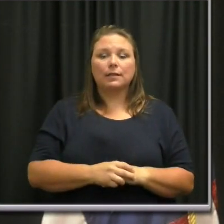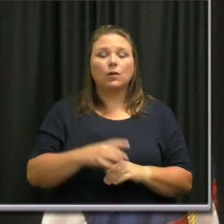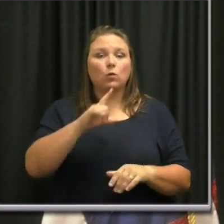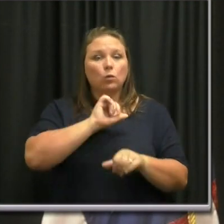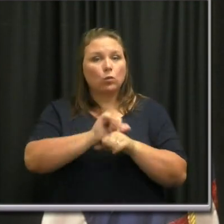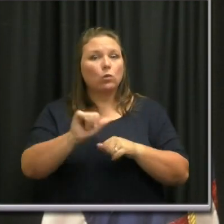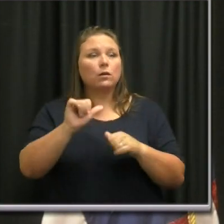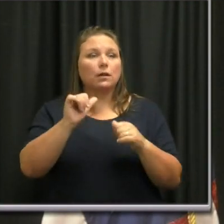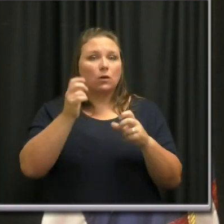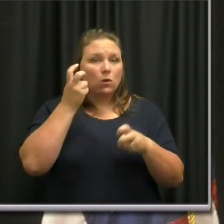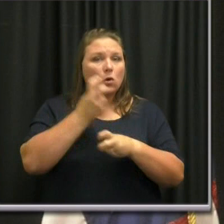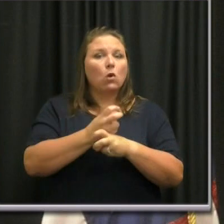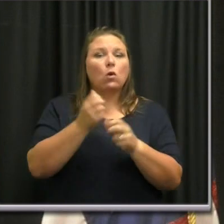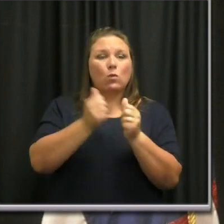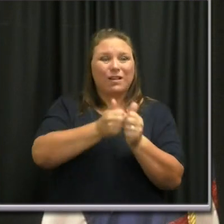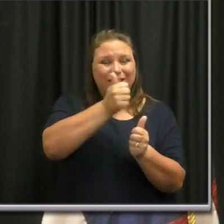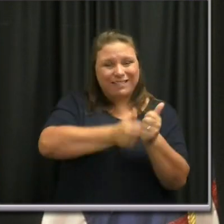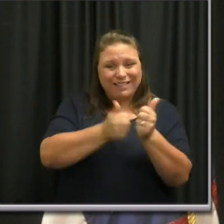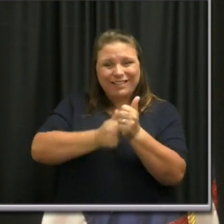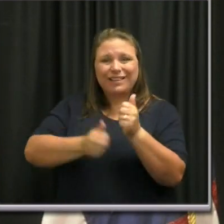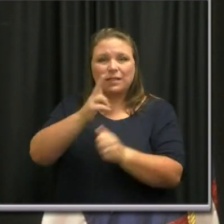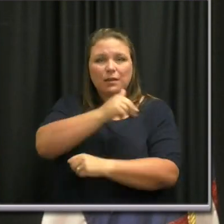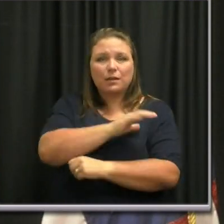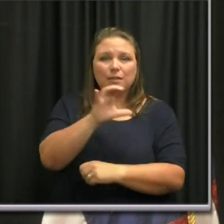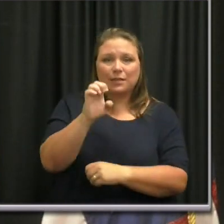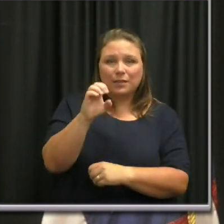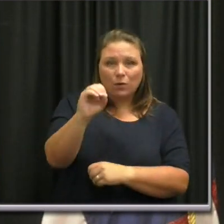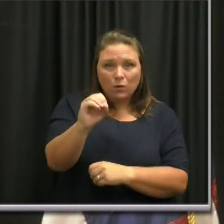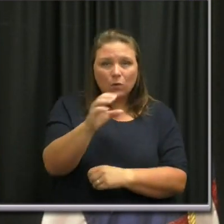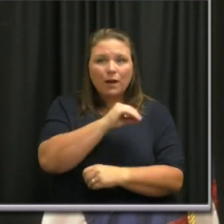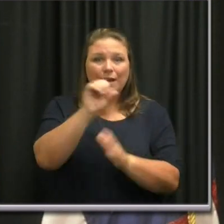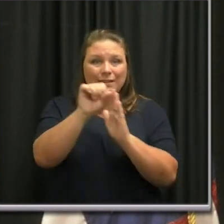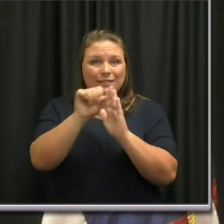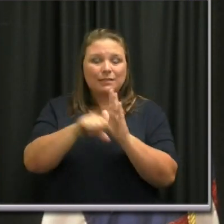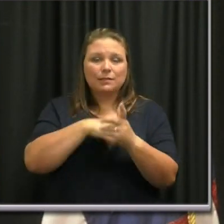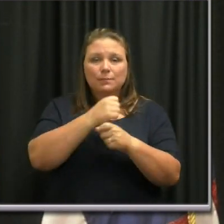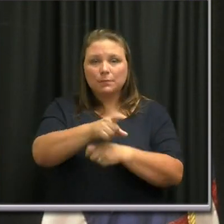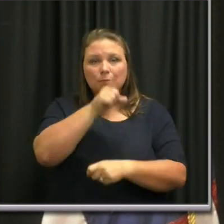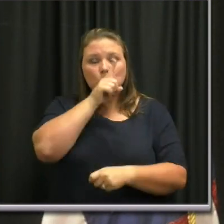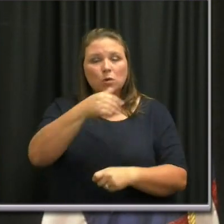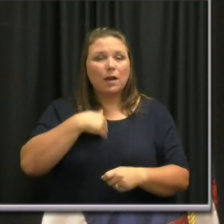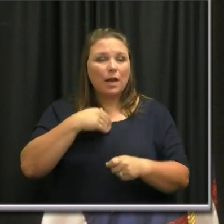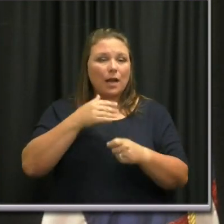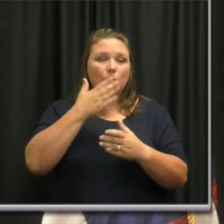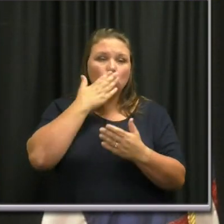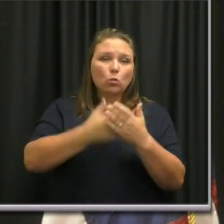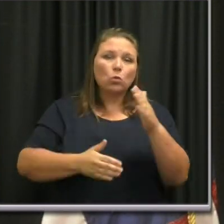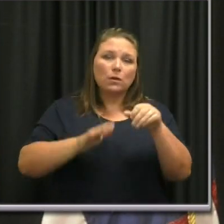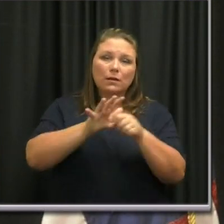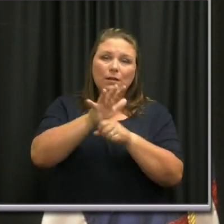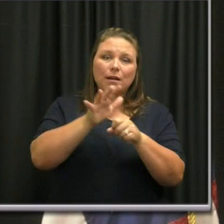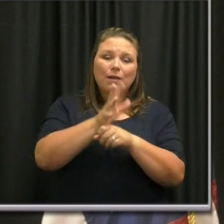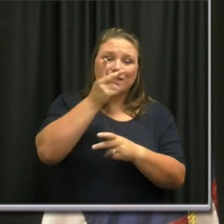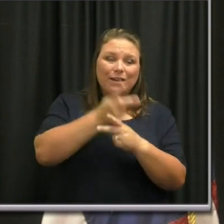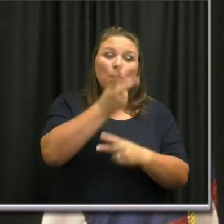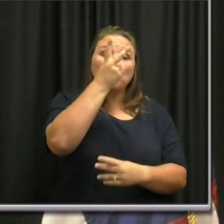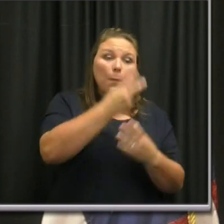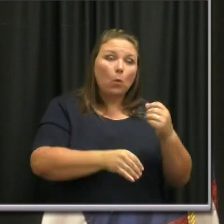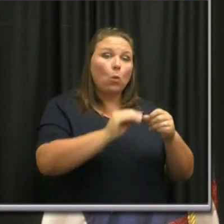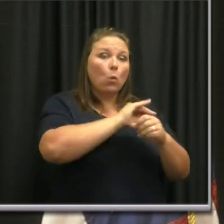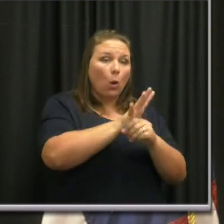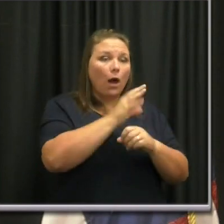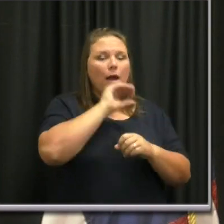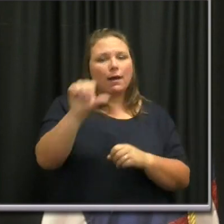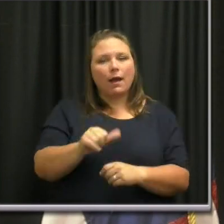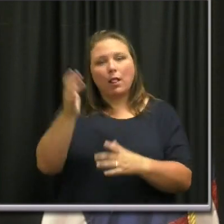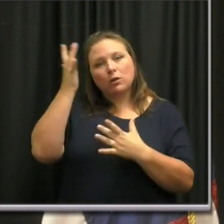working very closely with each hospital CEO and the state to try to make sure that we have, um, good capacity to take care of COVID patients in addition